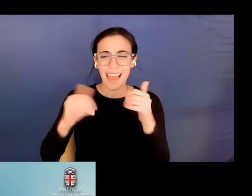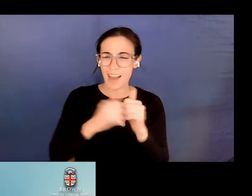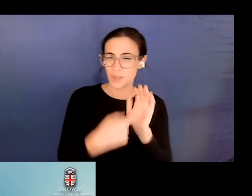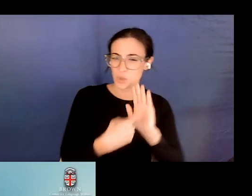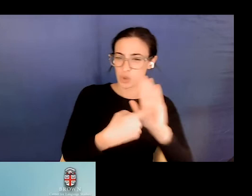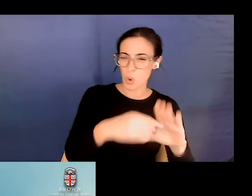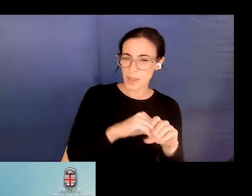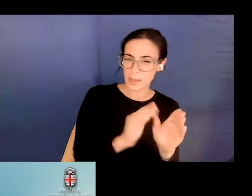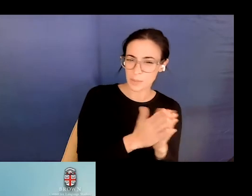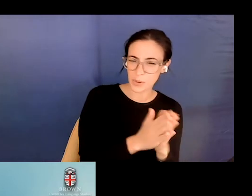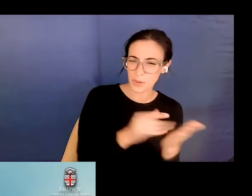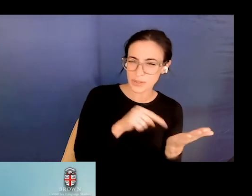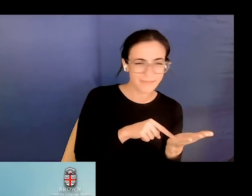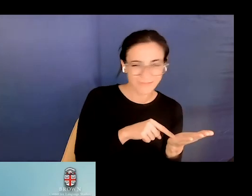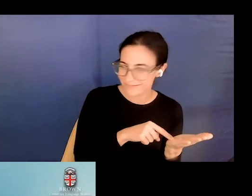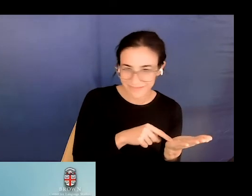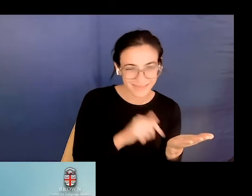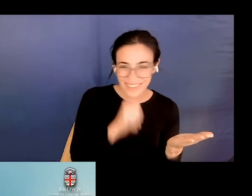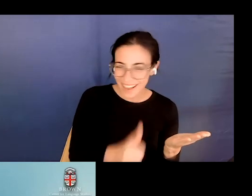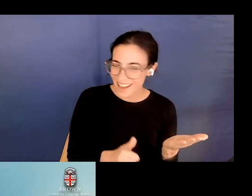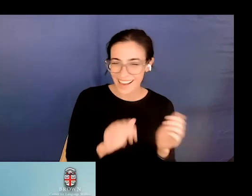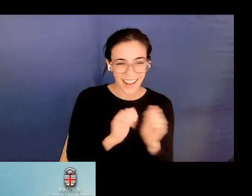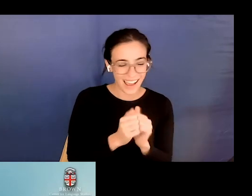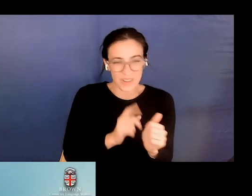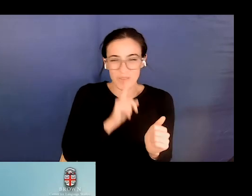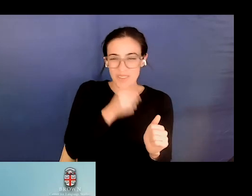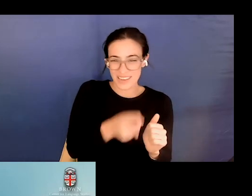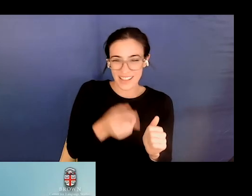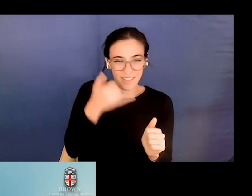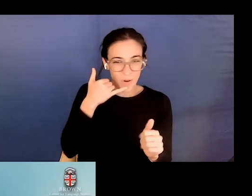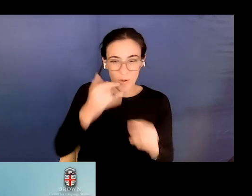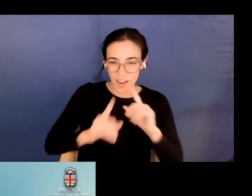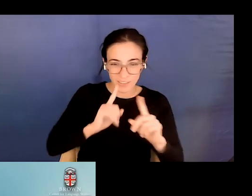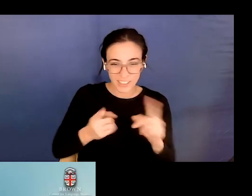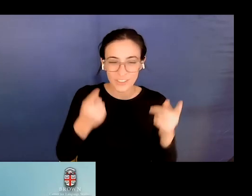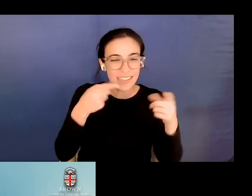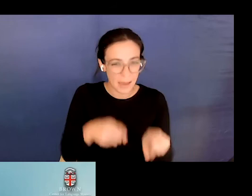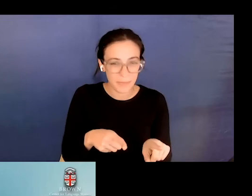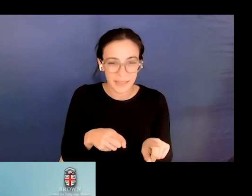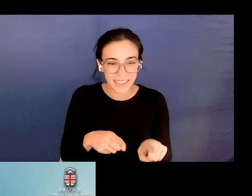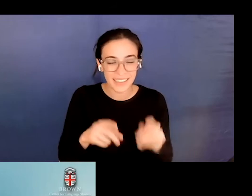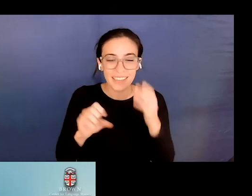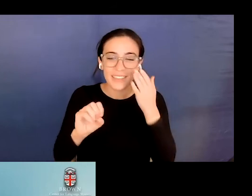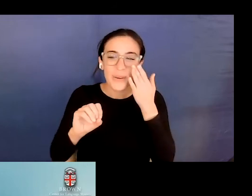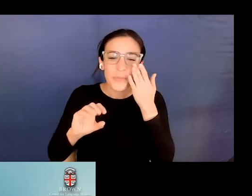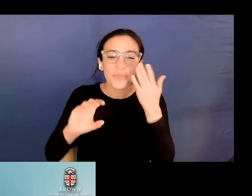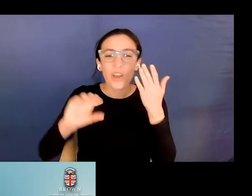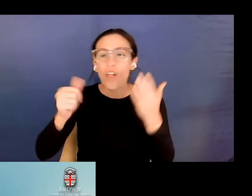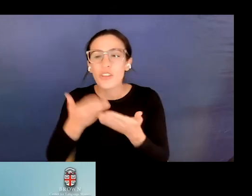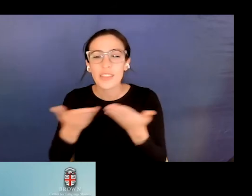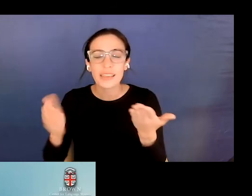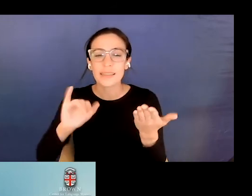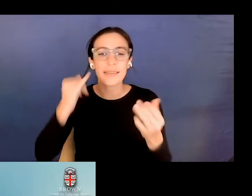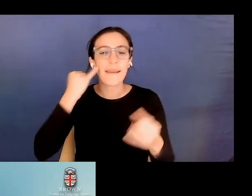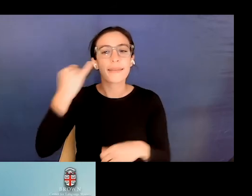phone call phone conversations actually happen. Okay. Um, so the other things, these sort of ideas about